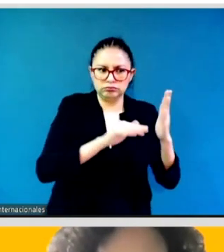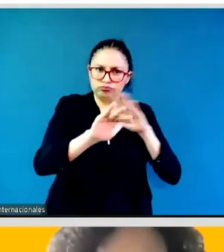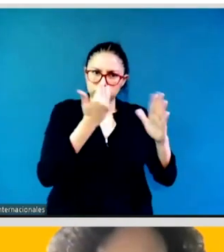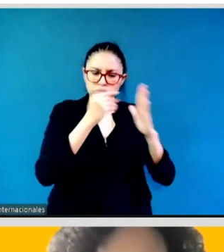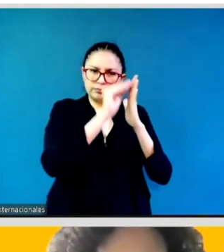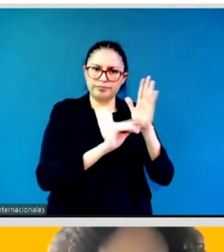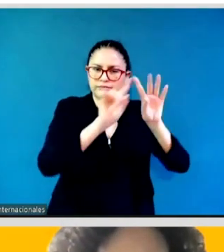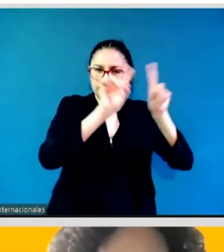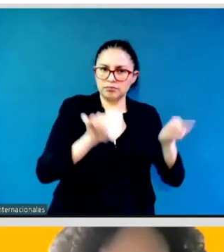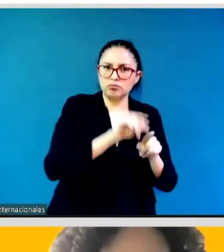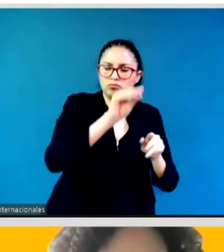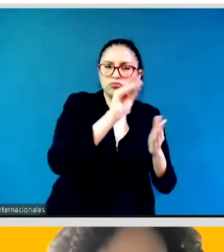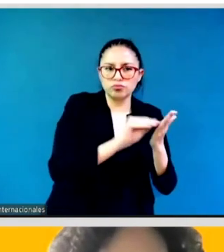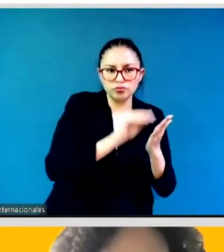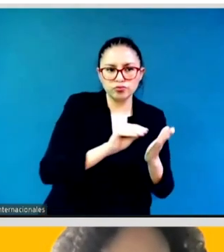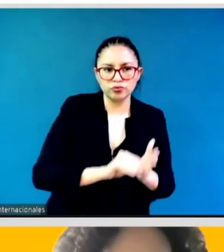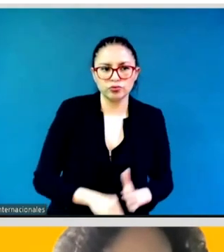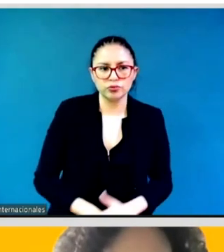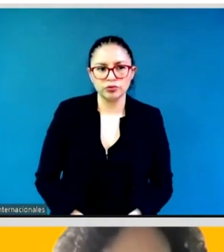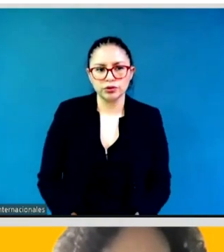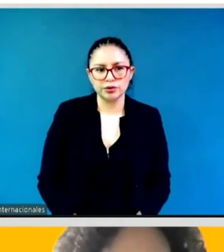All